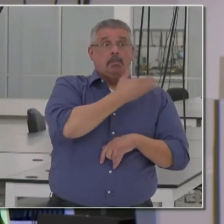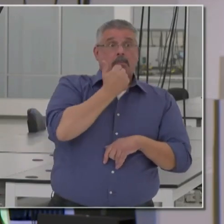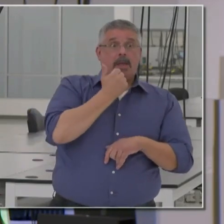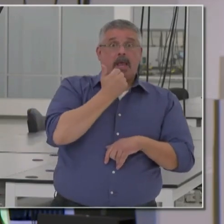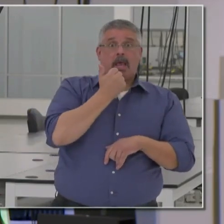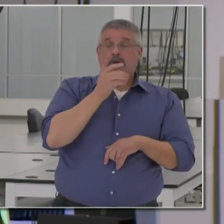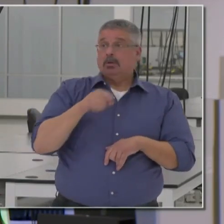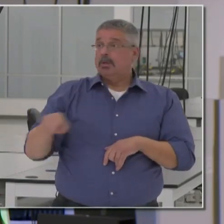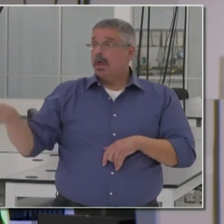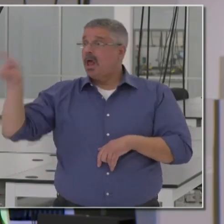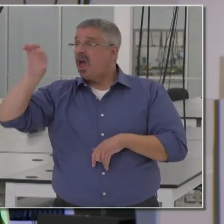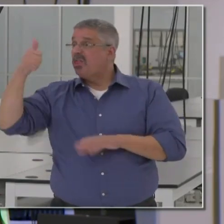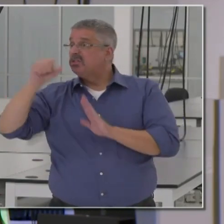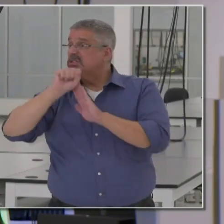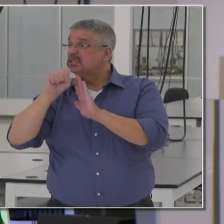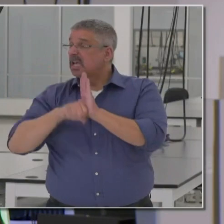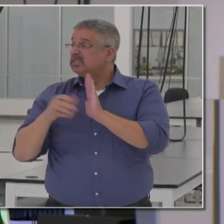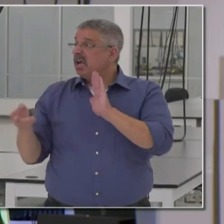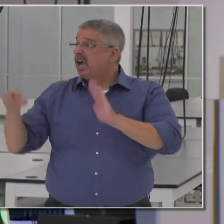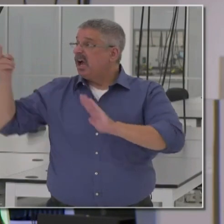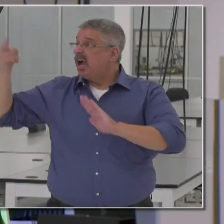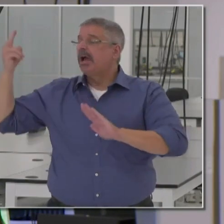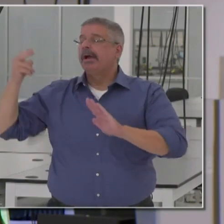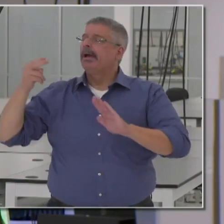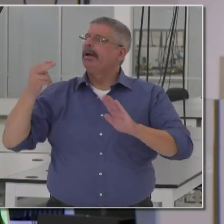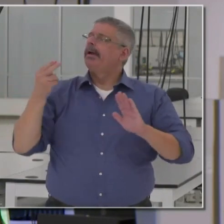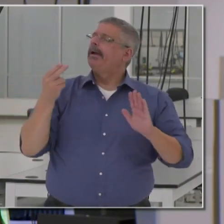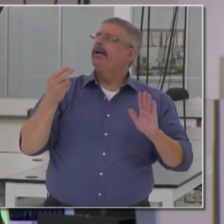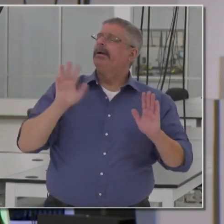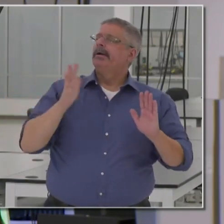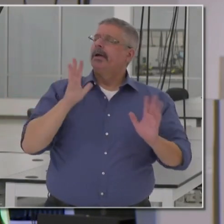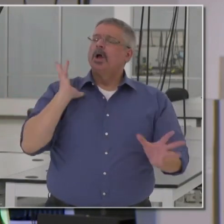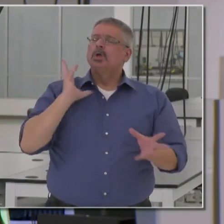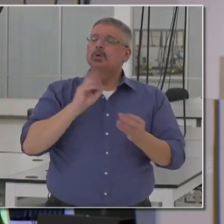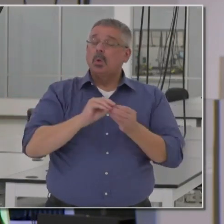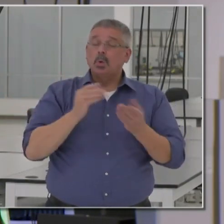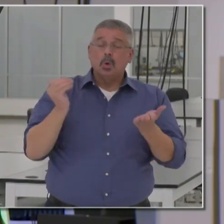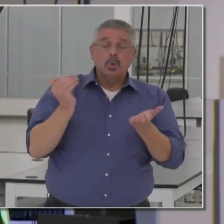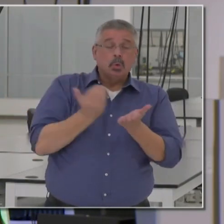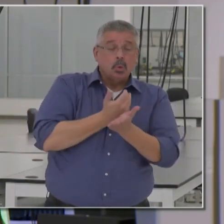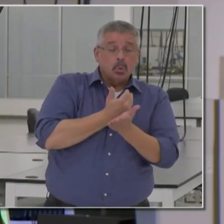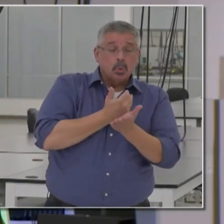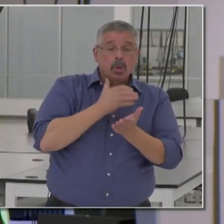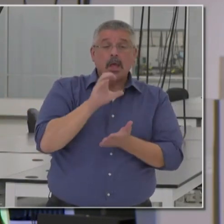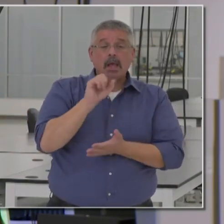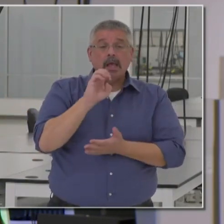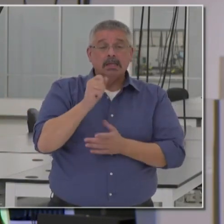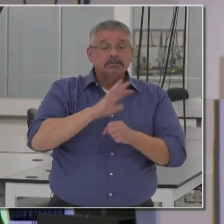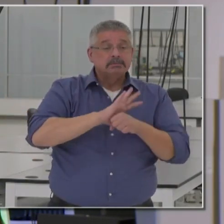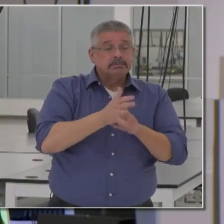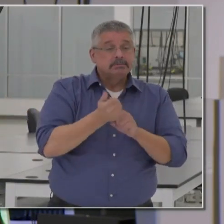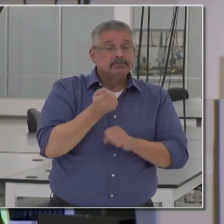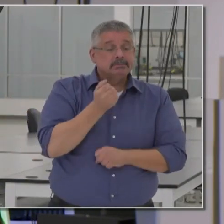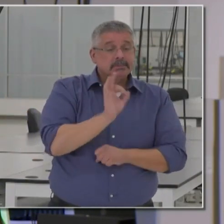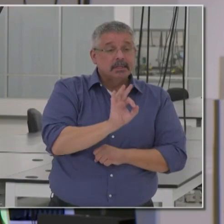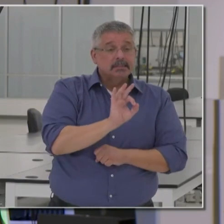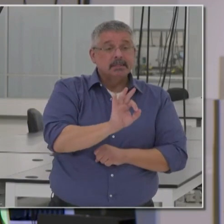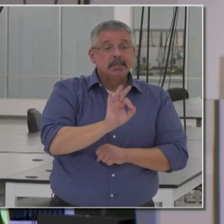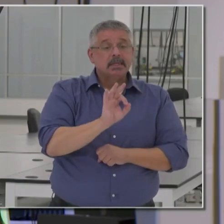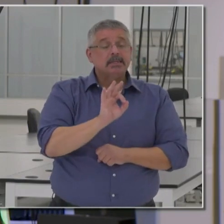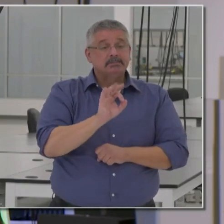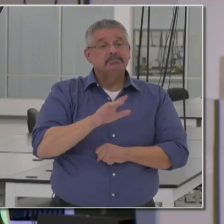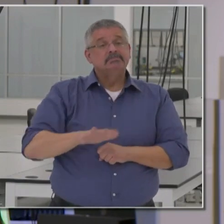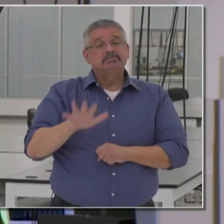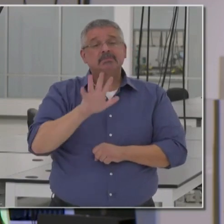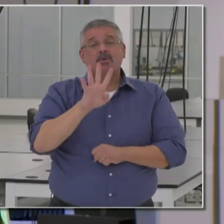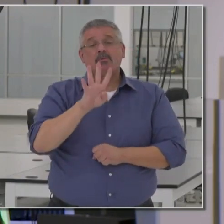overwhelming majority of states in our nation. However, total number of new cases based on that just side of 120,000 tests yesterday